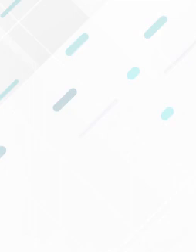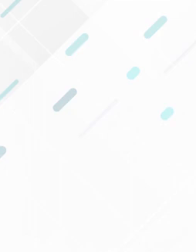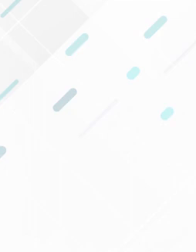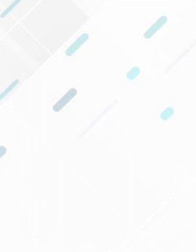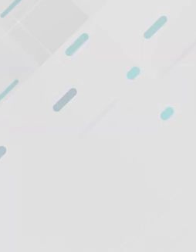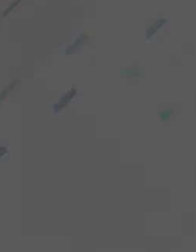Bye. Bye.